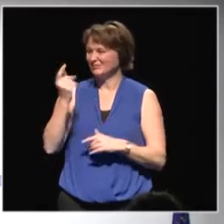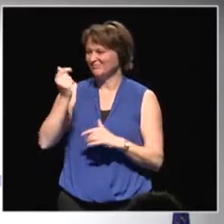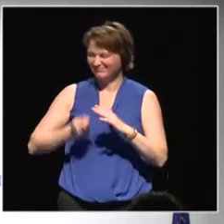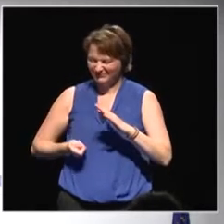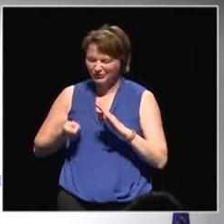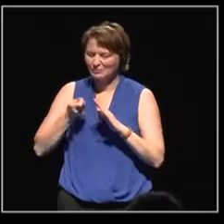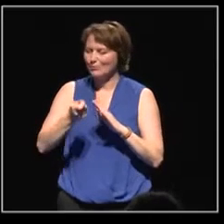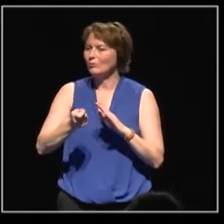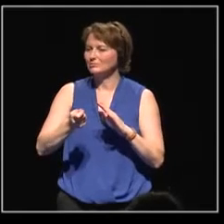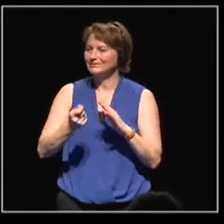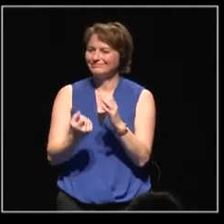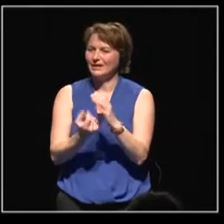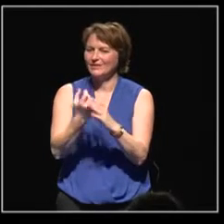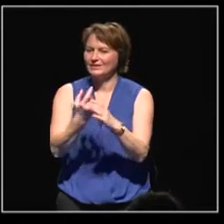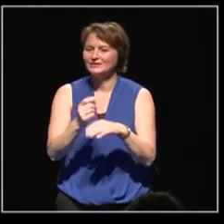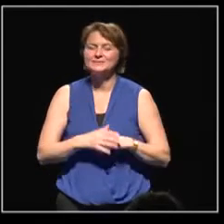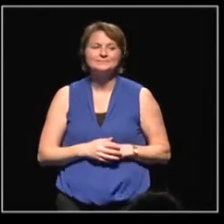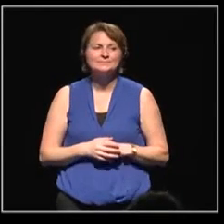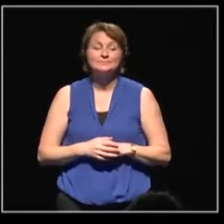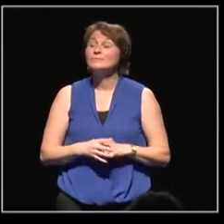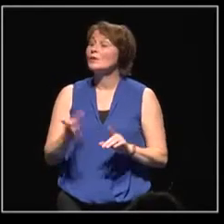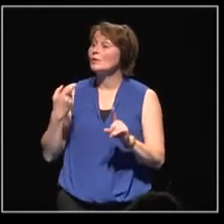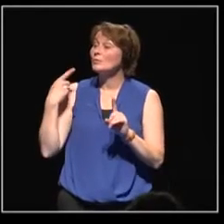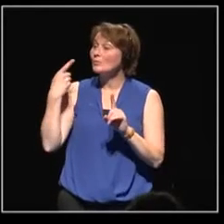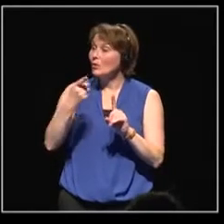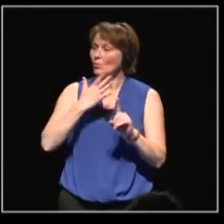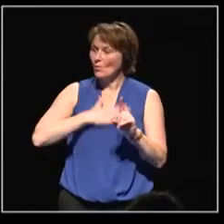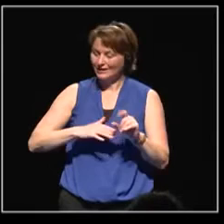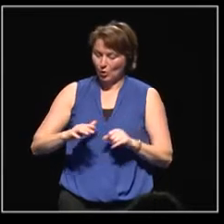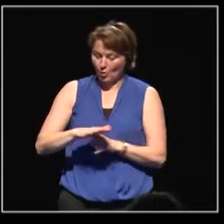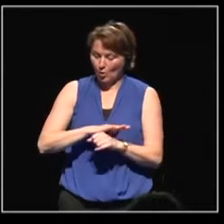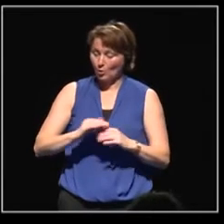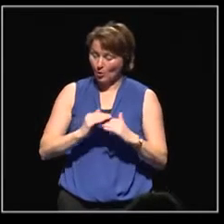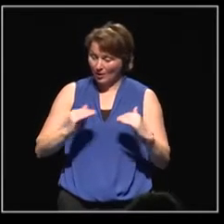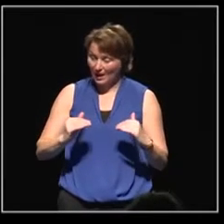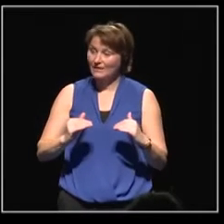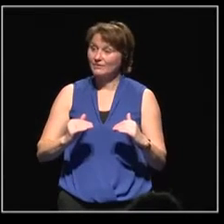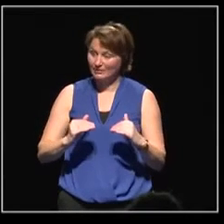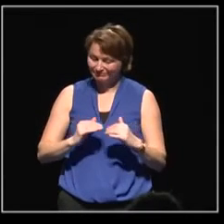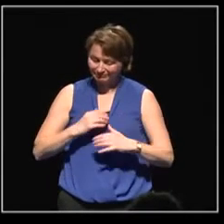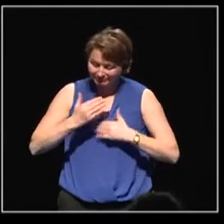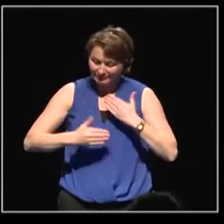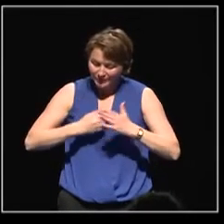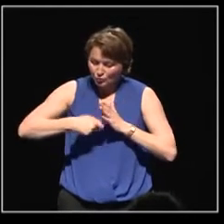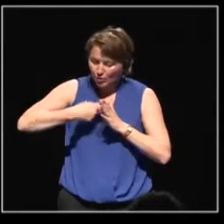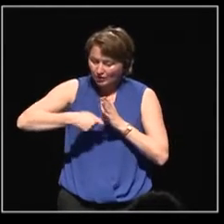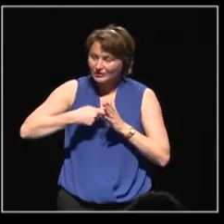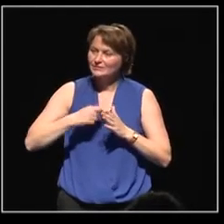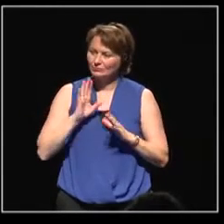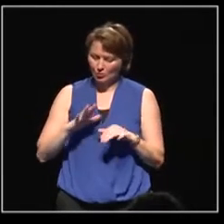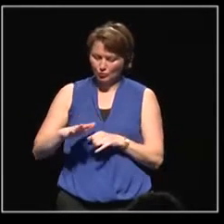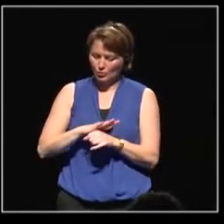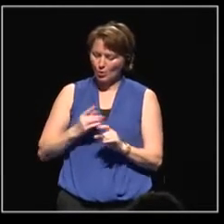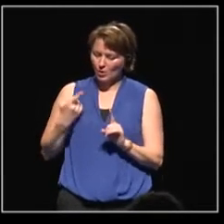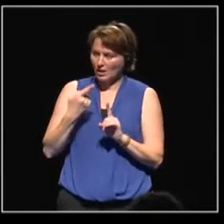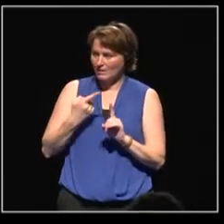The point is to create activities at local level which will be harnessed to the global objective